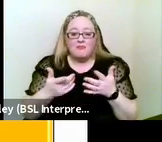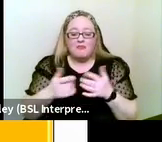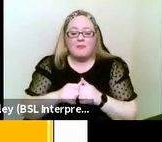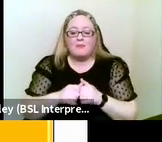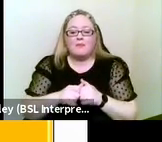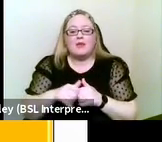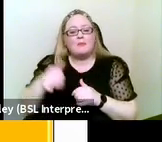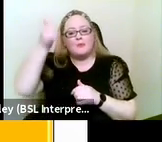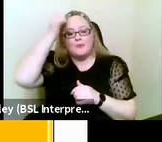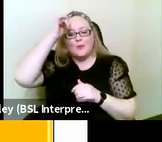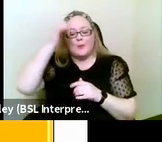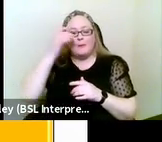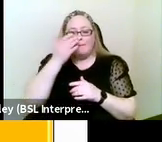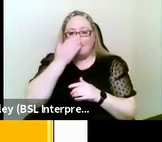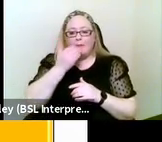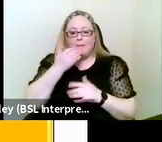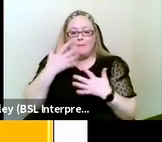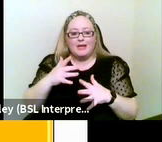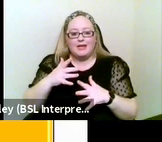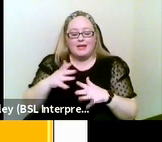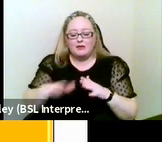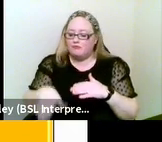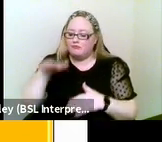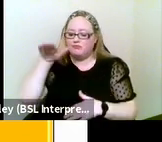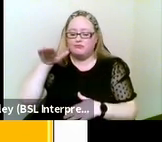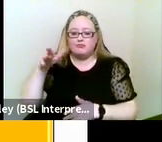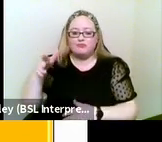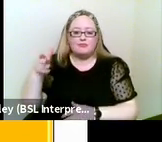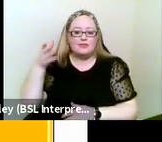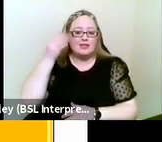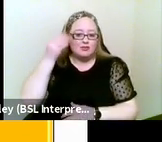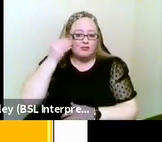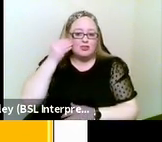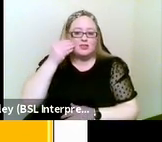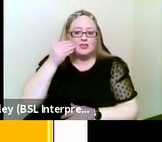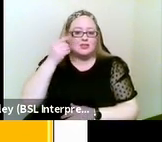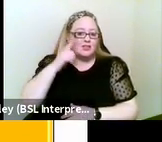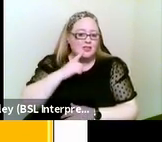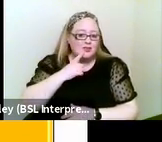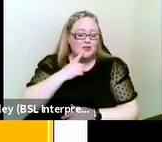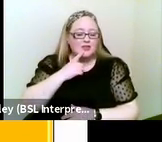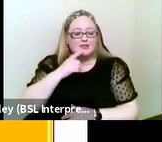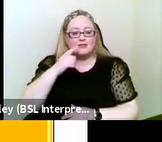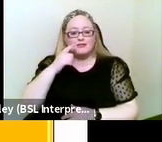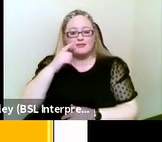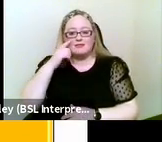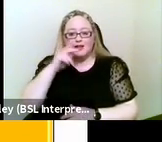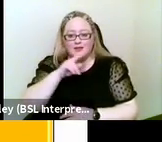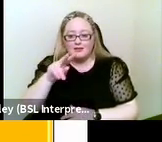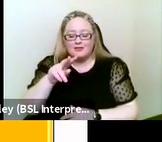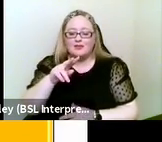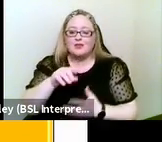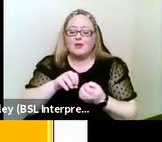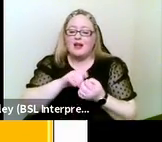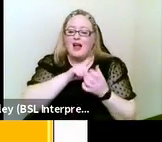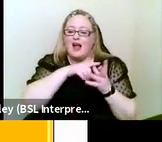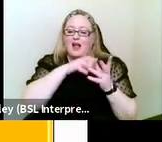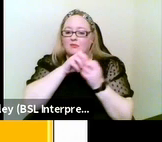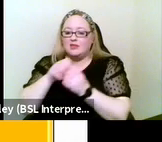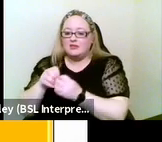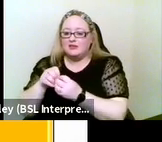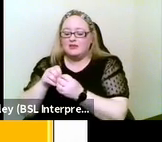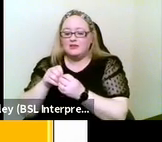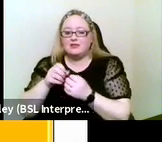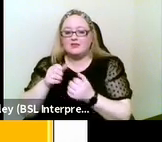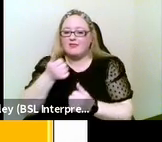those that have grown up hearing and cited, the alphabet is familiar to them. And so this can be a relatively easier